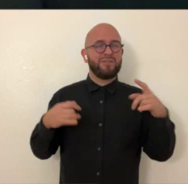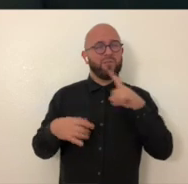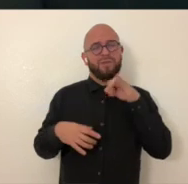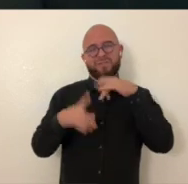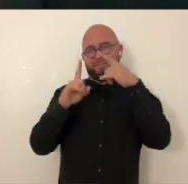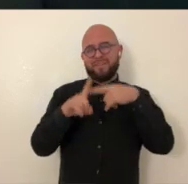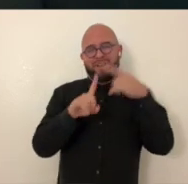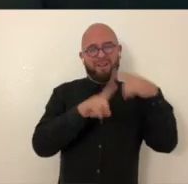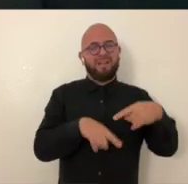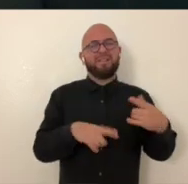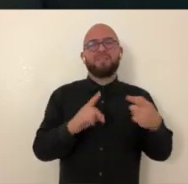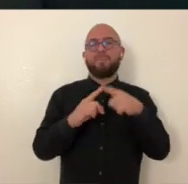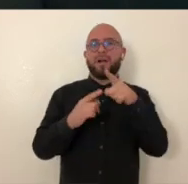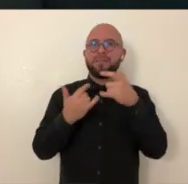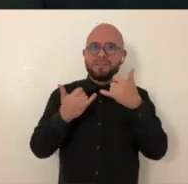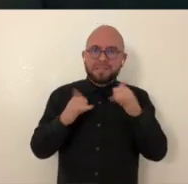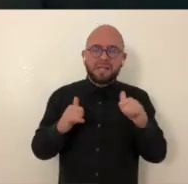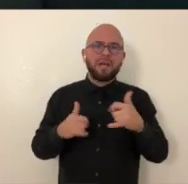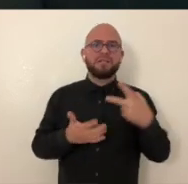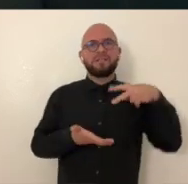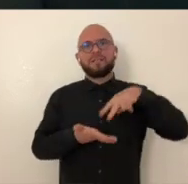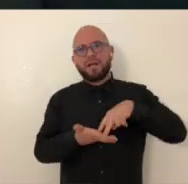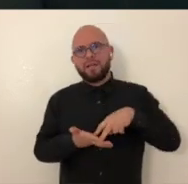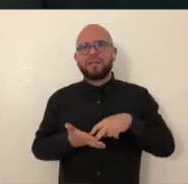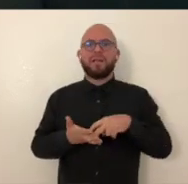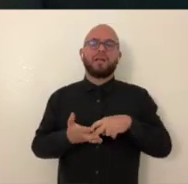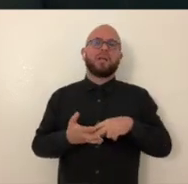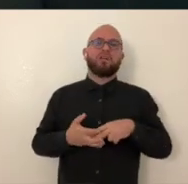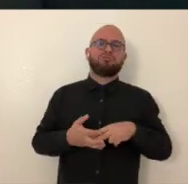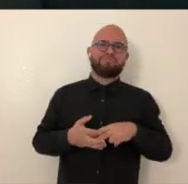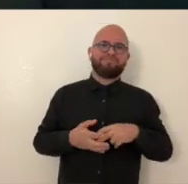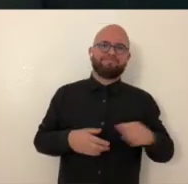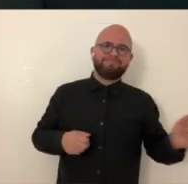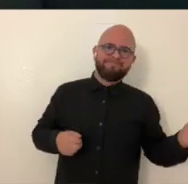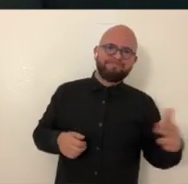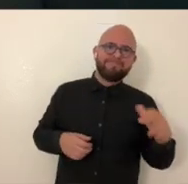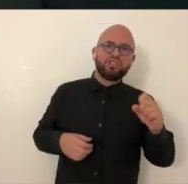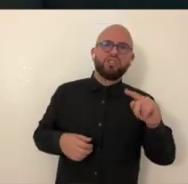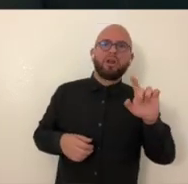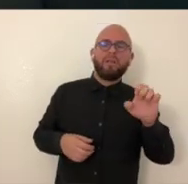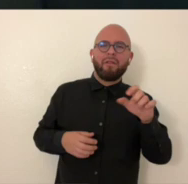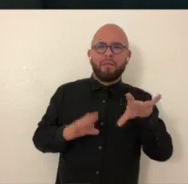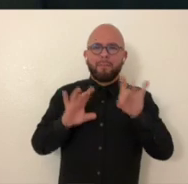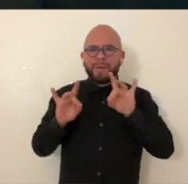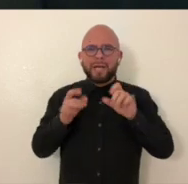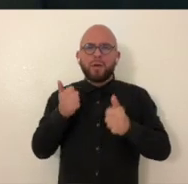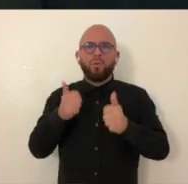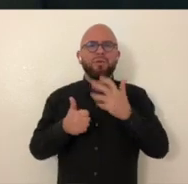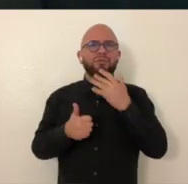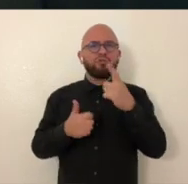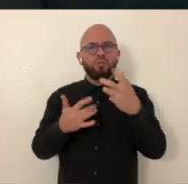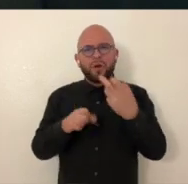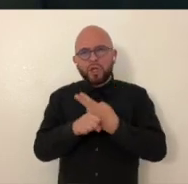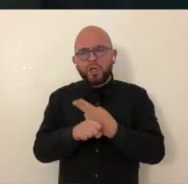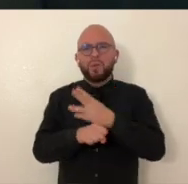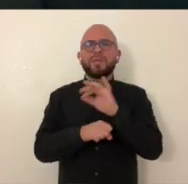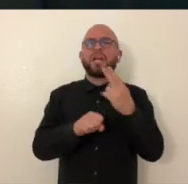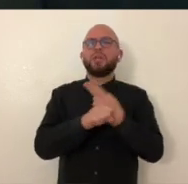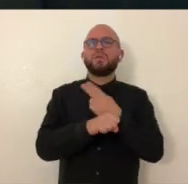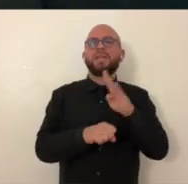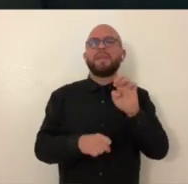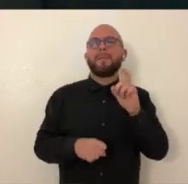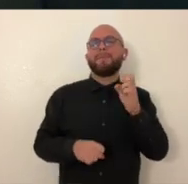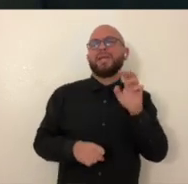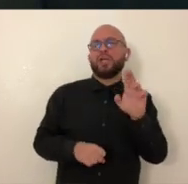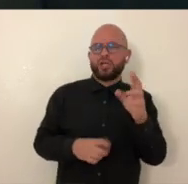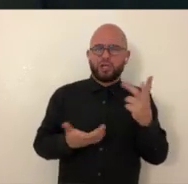strings. So it's like a very detailed thing, but you're still standing there throwing the shuttle and picking which weft colors you